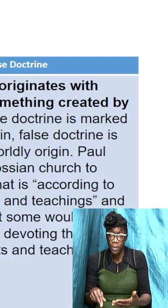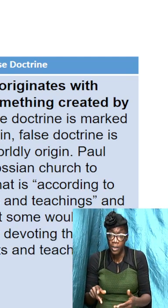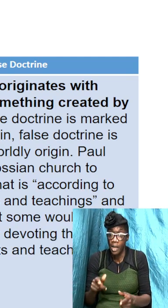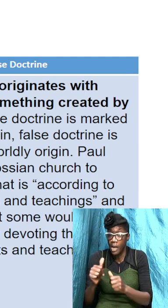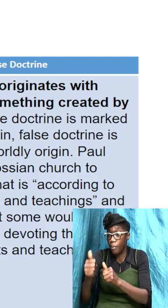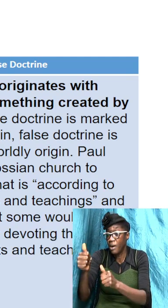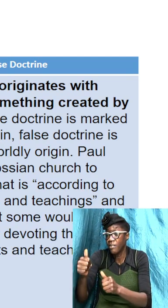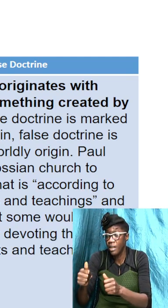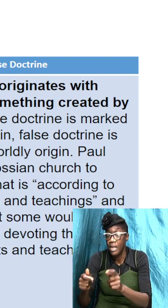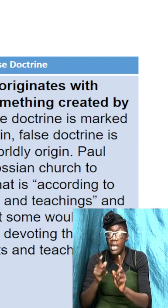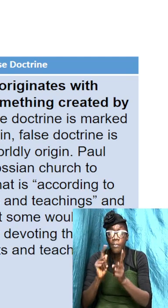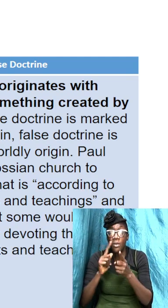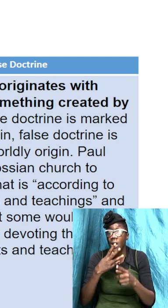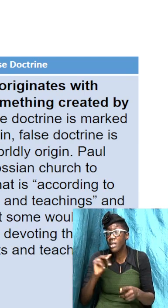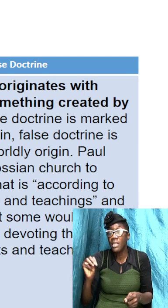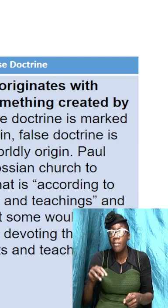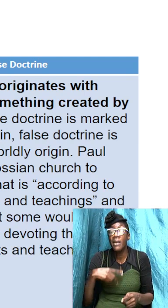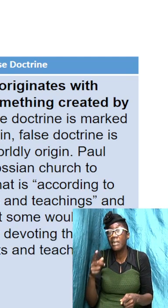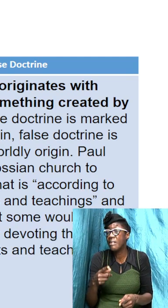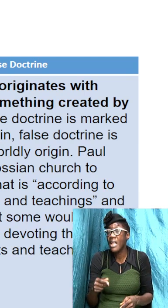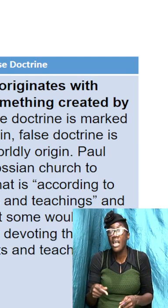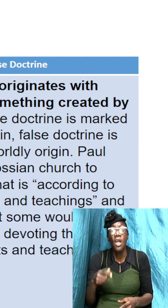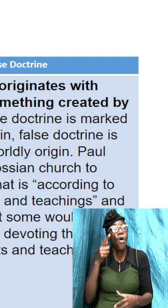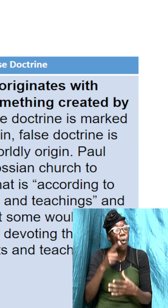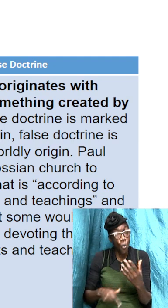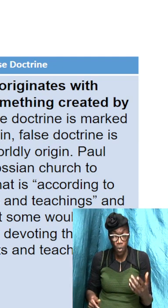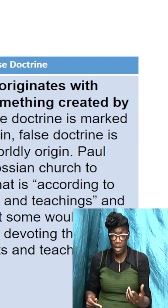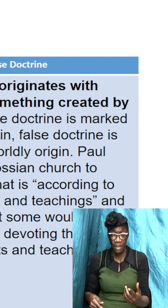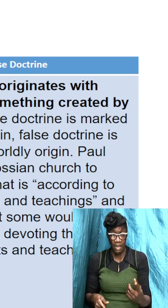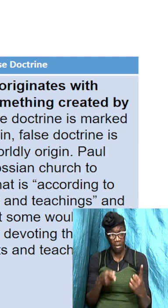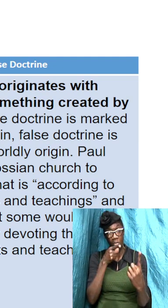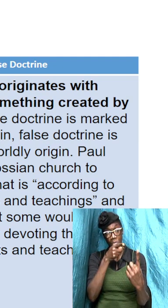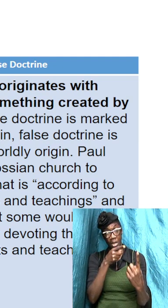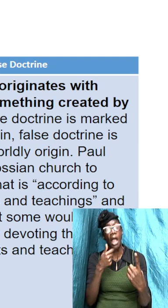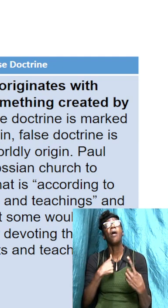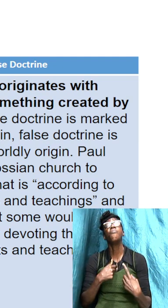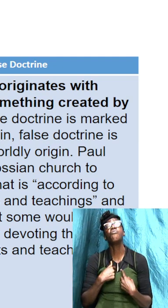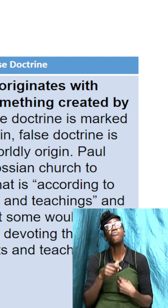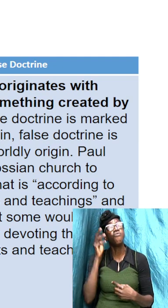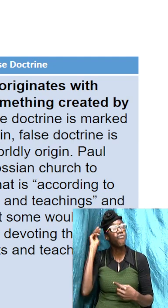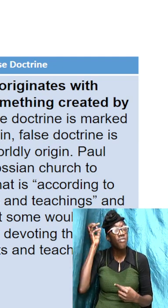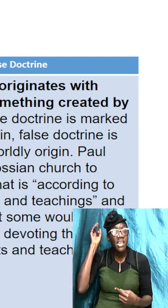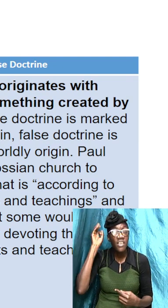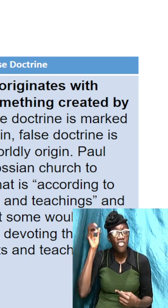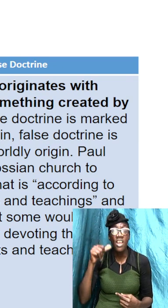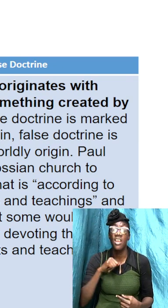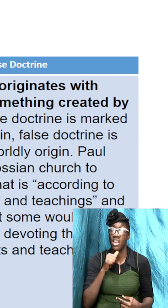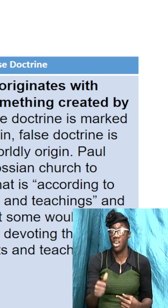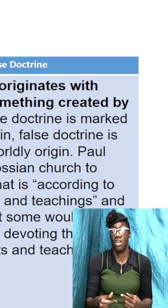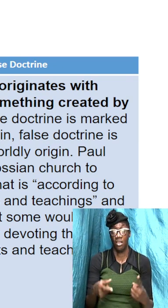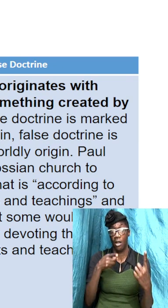to them and get them to understand that what I am preaching to you is not of me